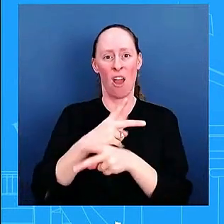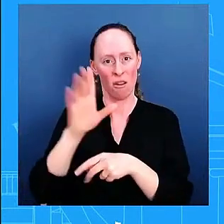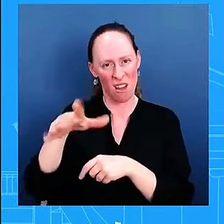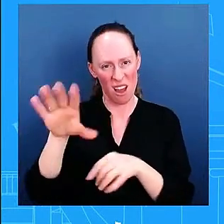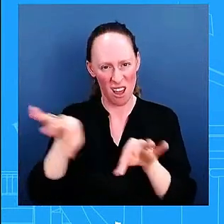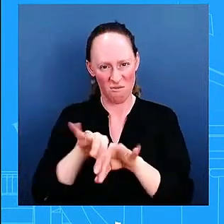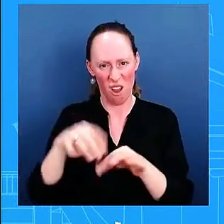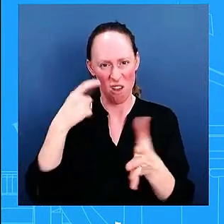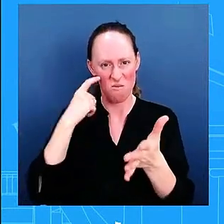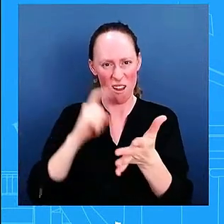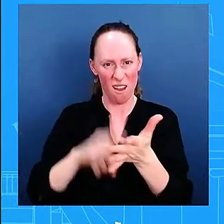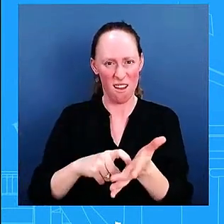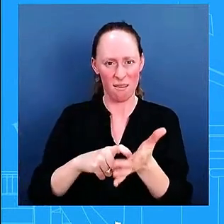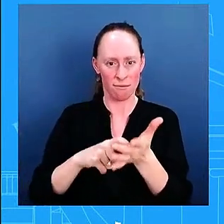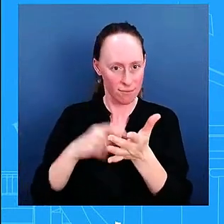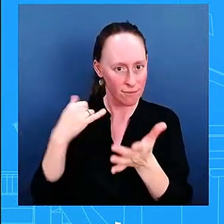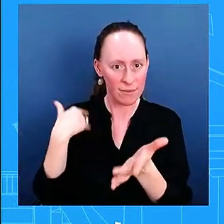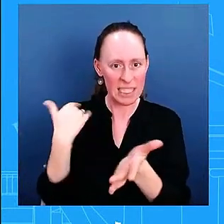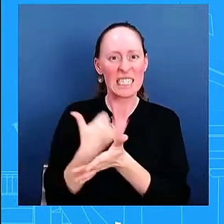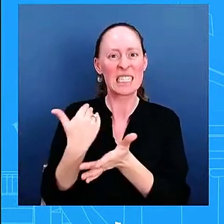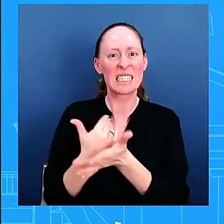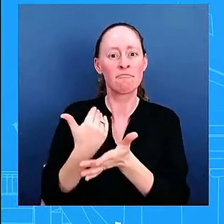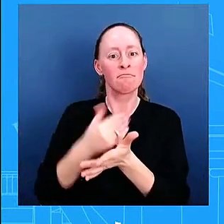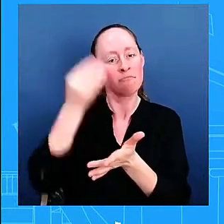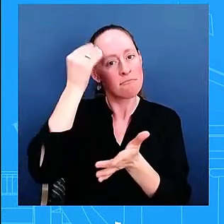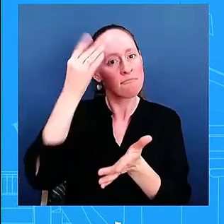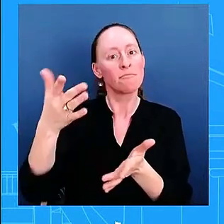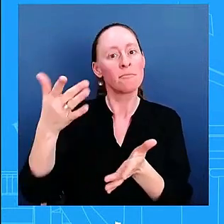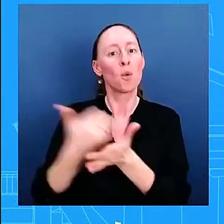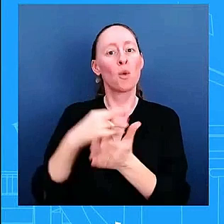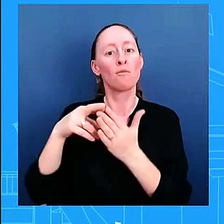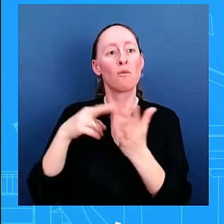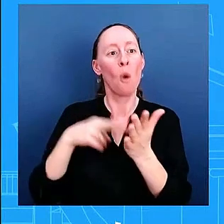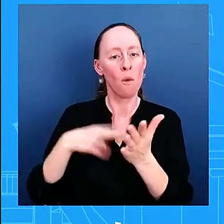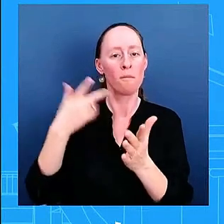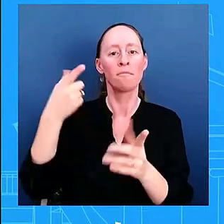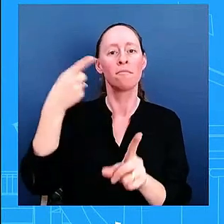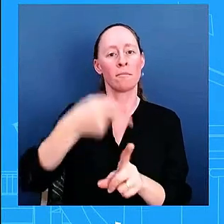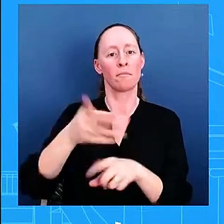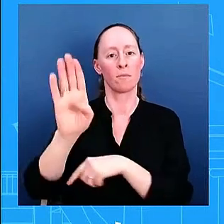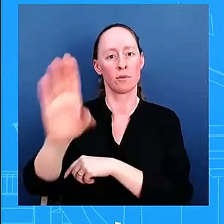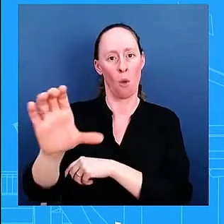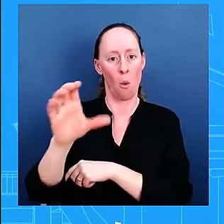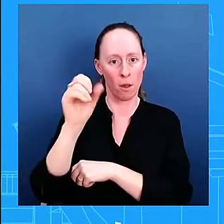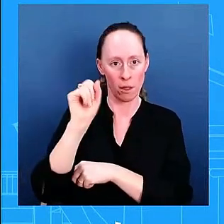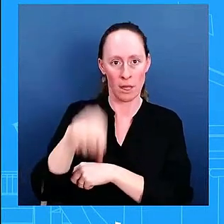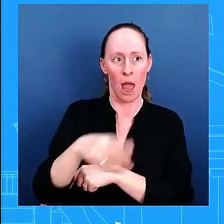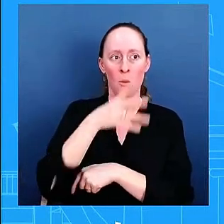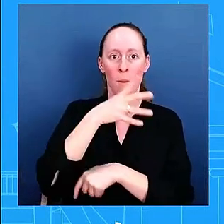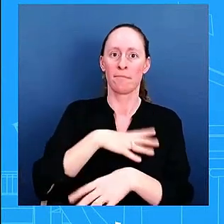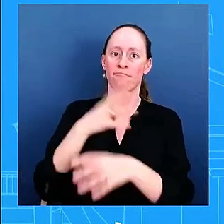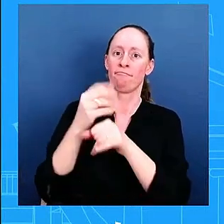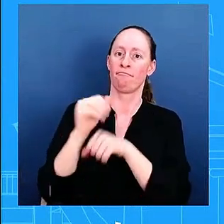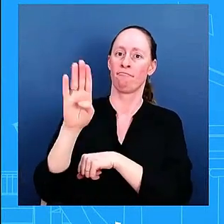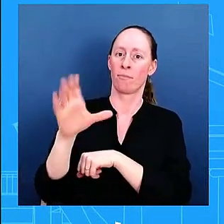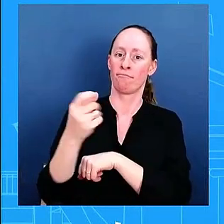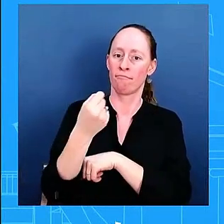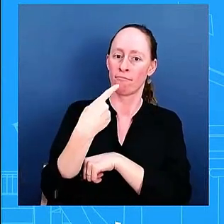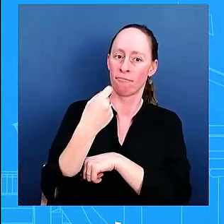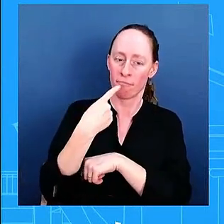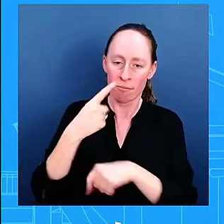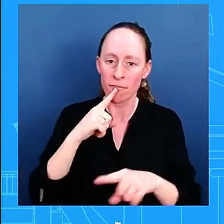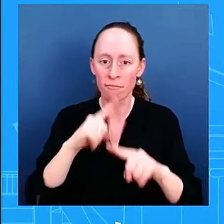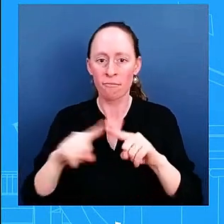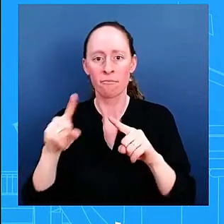sure that we expanding the aca because that's important to women and everything that we're talking about republicans in congress majority of them